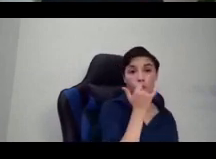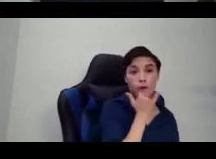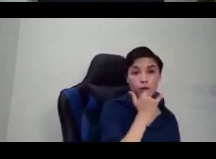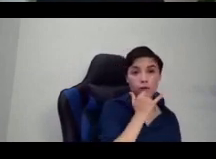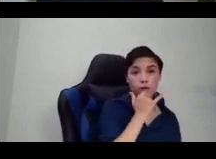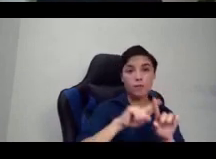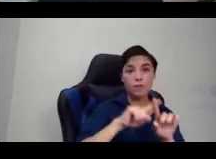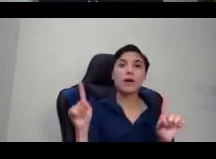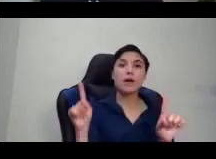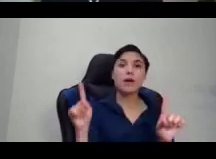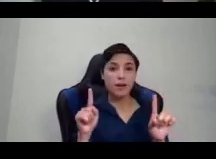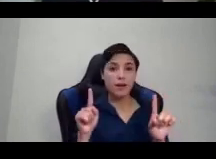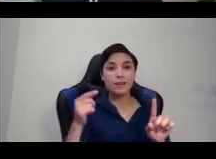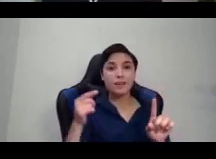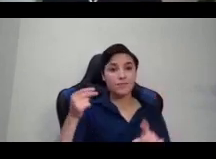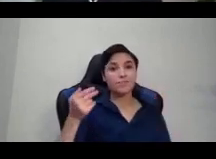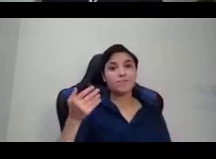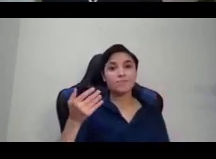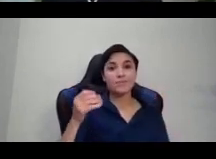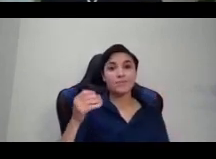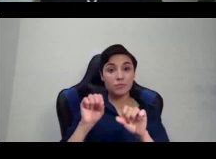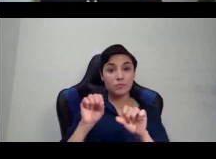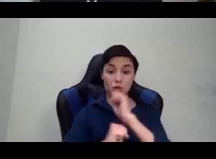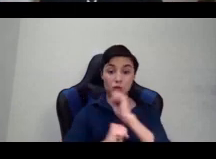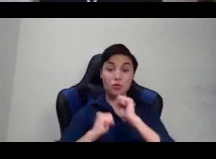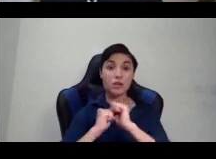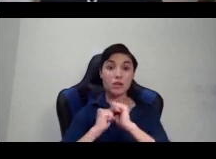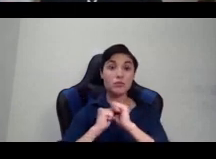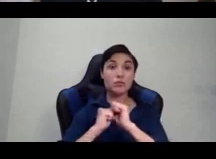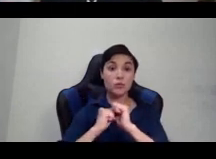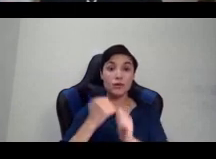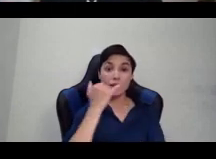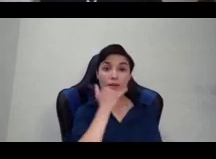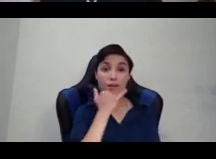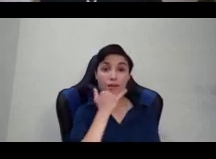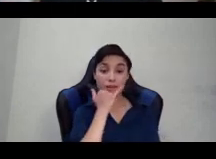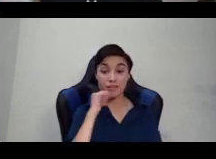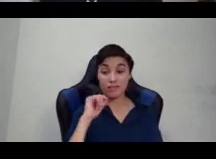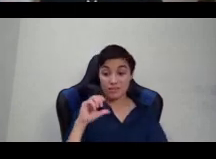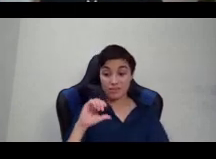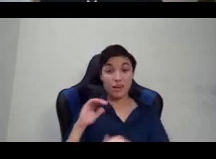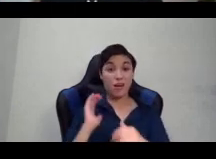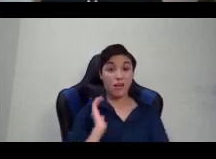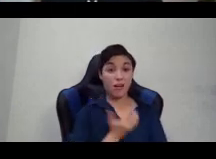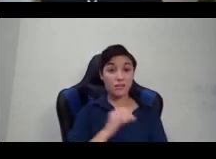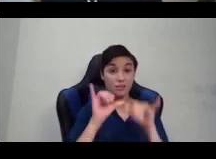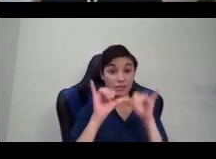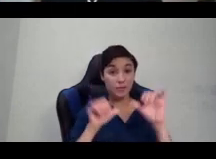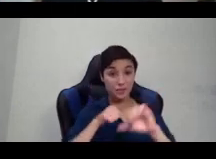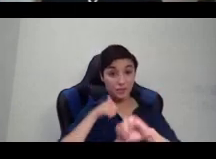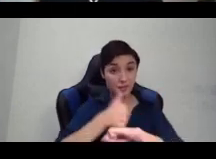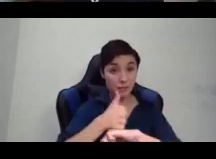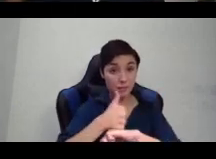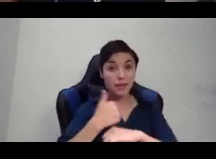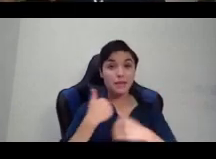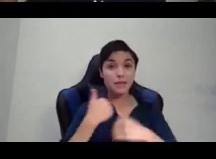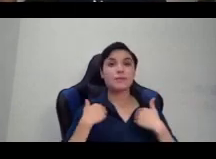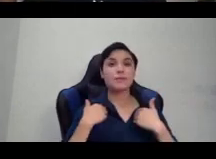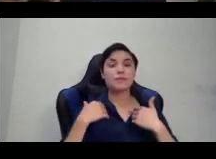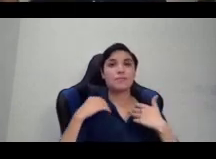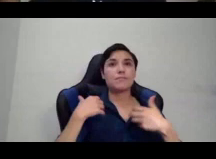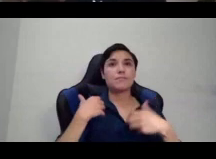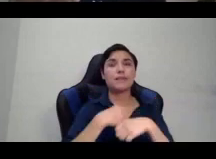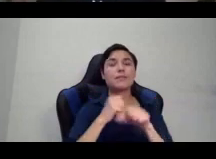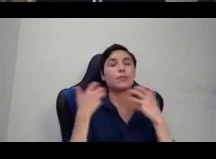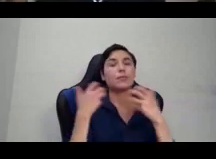suppression and erasure that has actually made it difficult, if not very almost impossible, to actually maintain